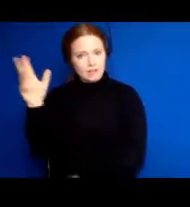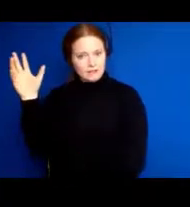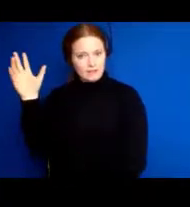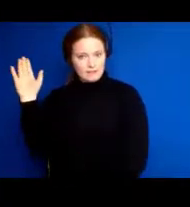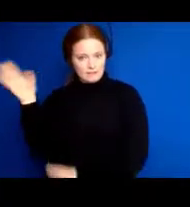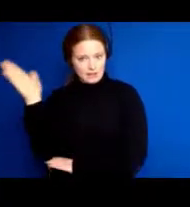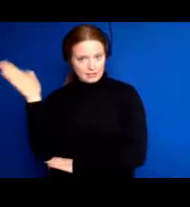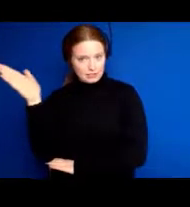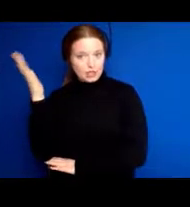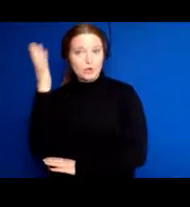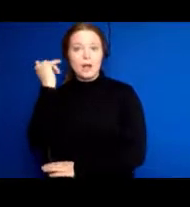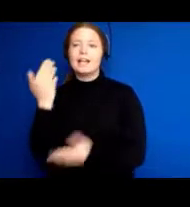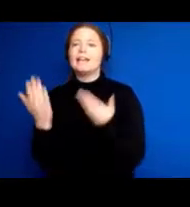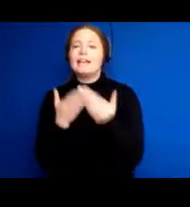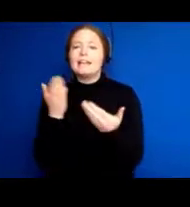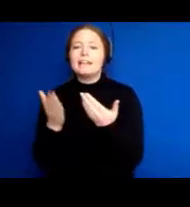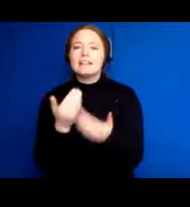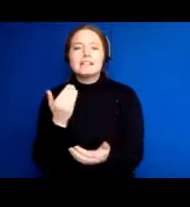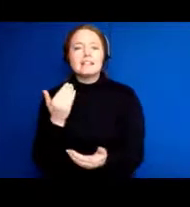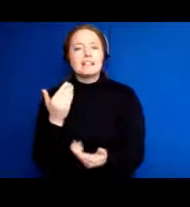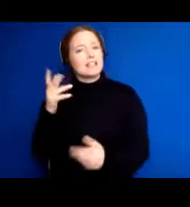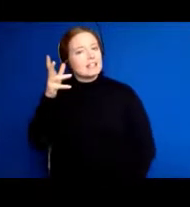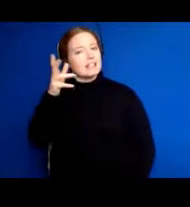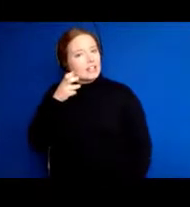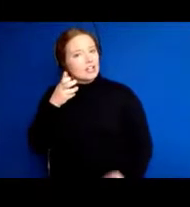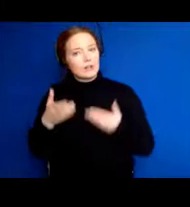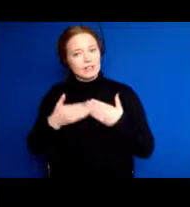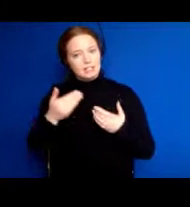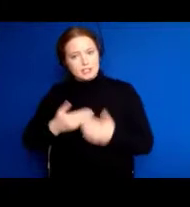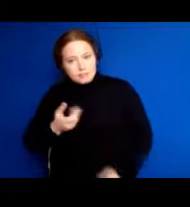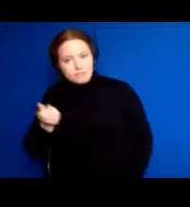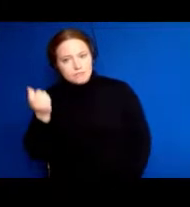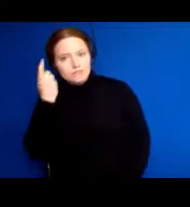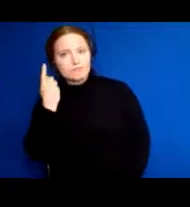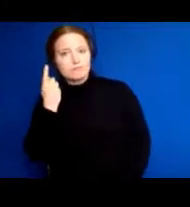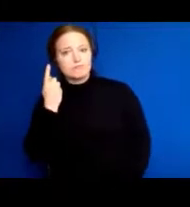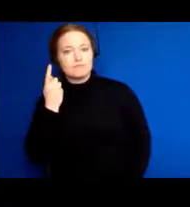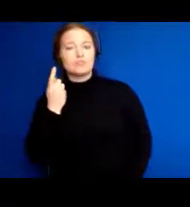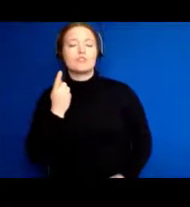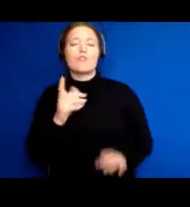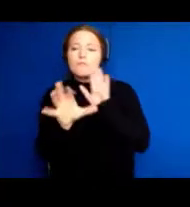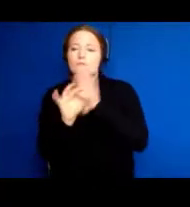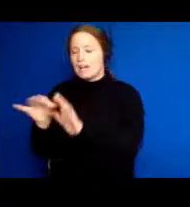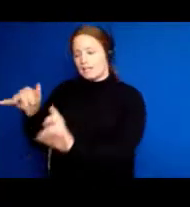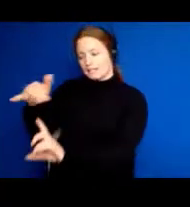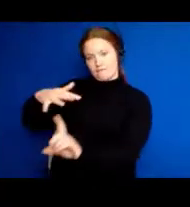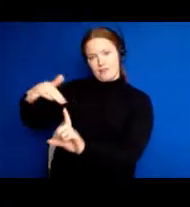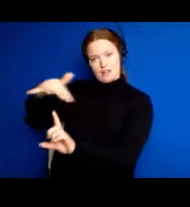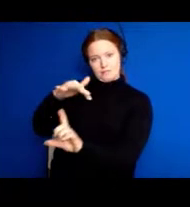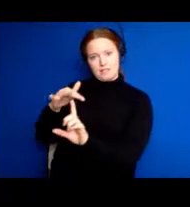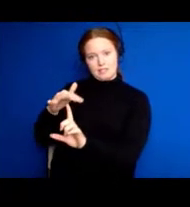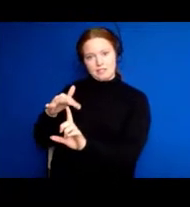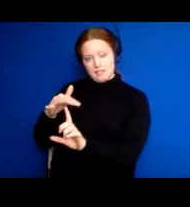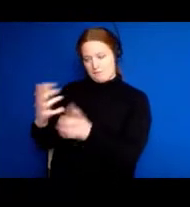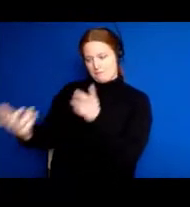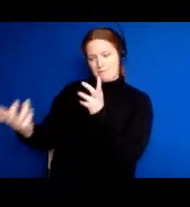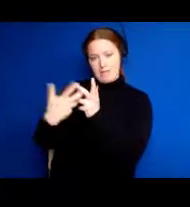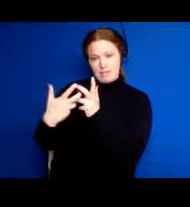could help you. Your environments if there's ones that could help you. But also, what do you choose for your activities?